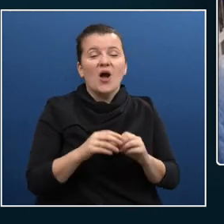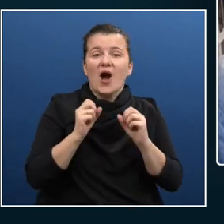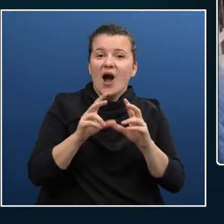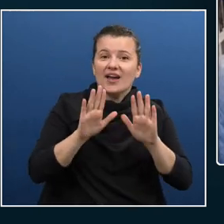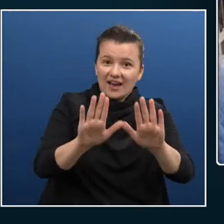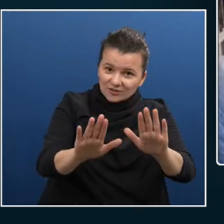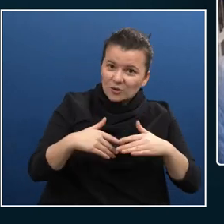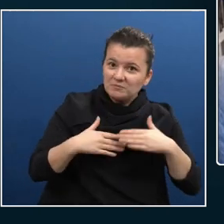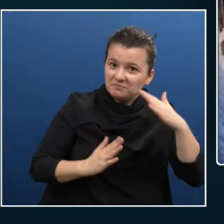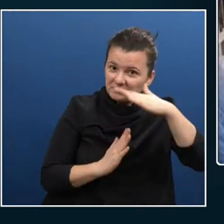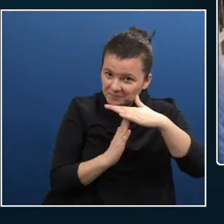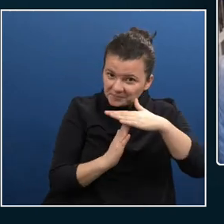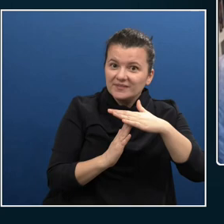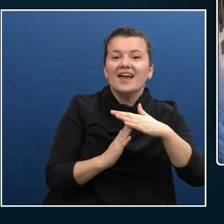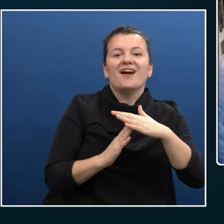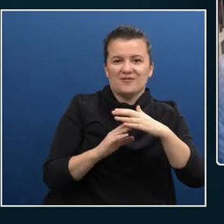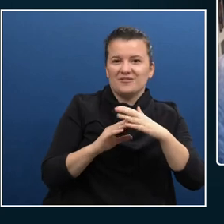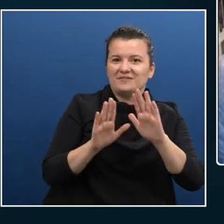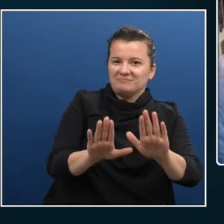André.